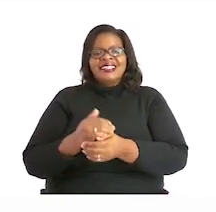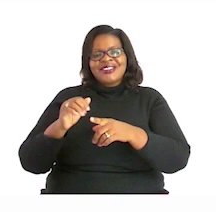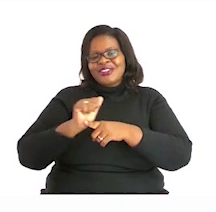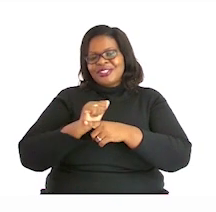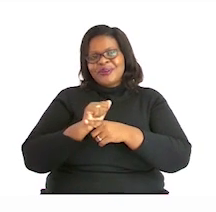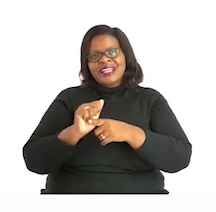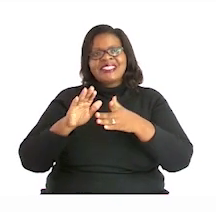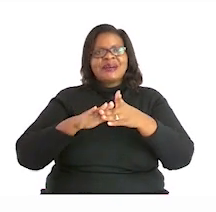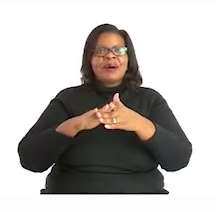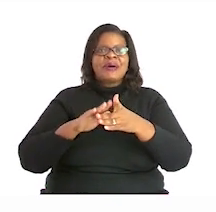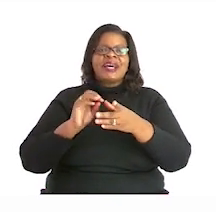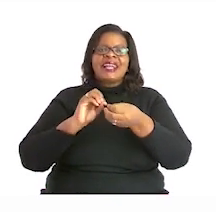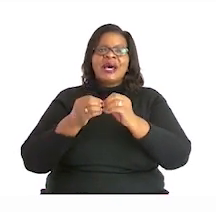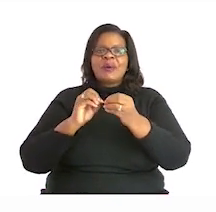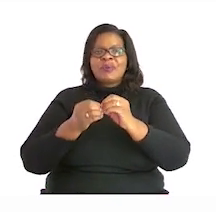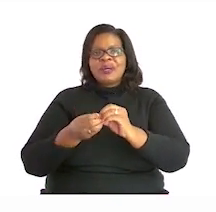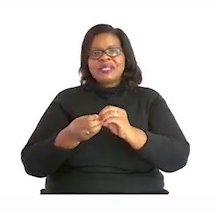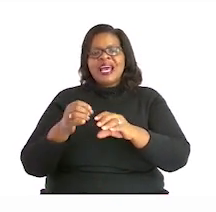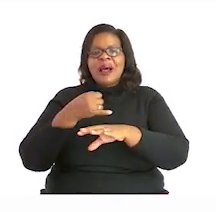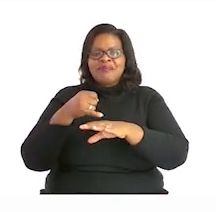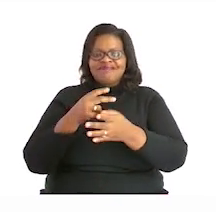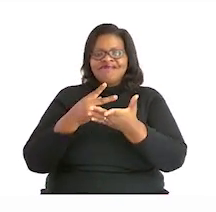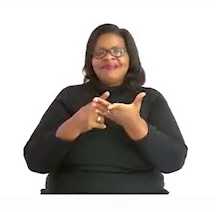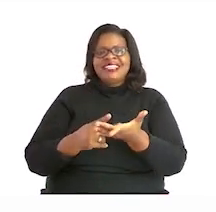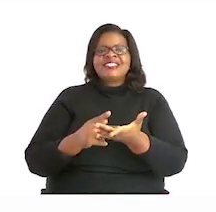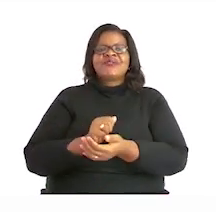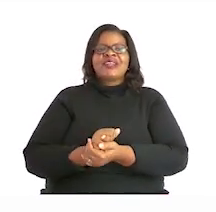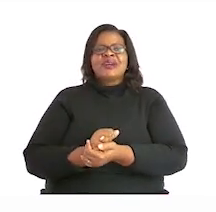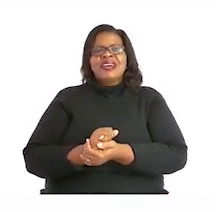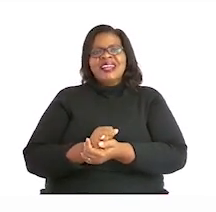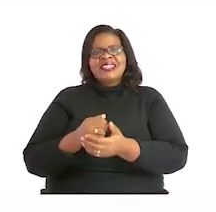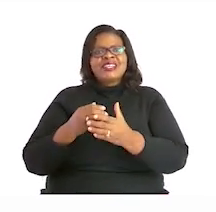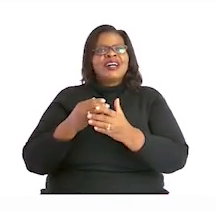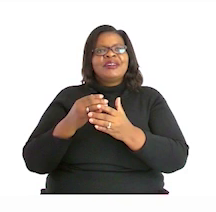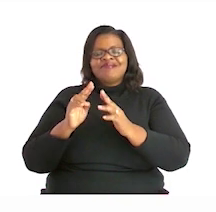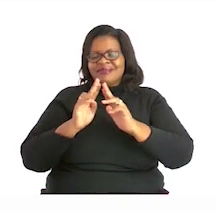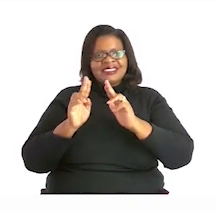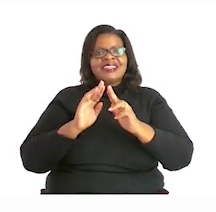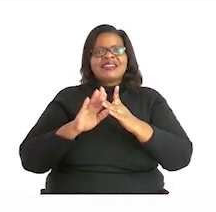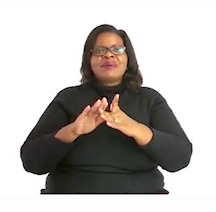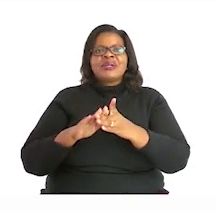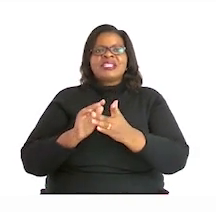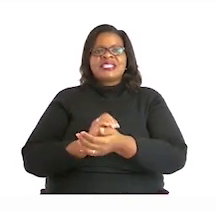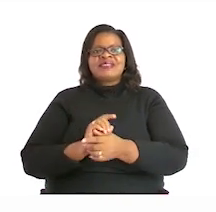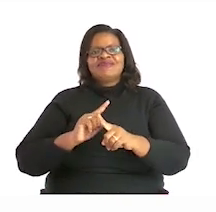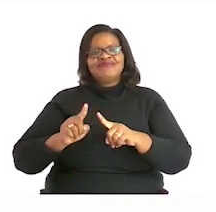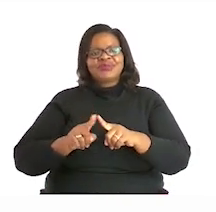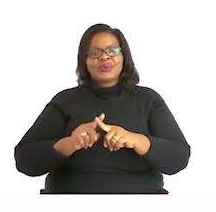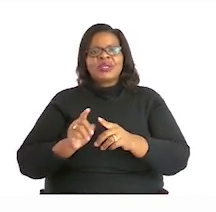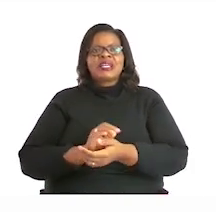numeration and place value. Here, let's quickly go through the activity, write